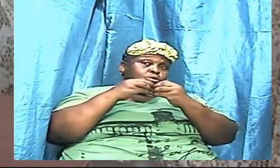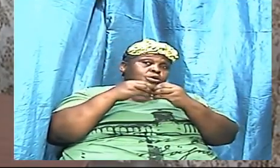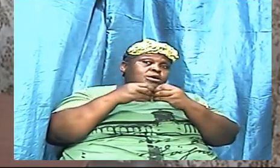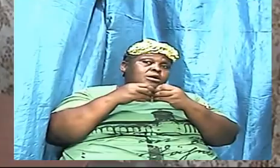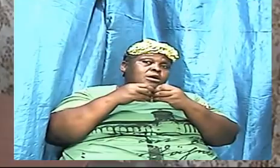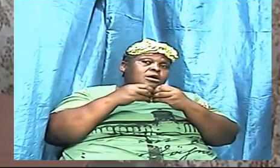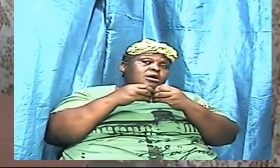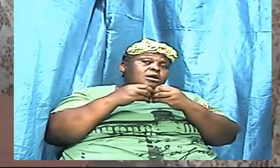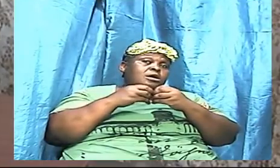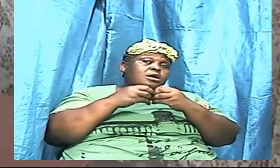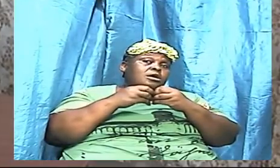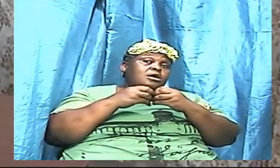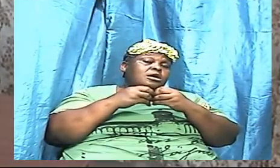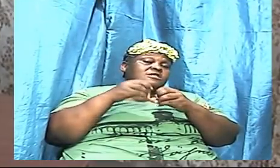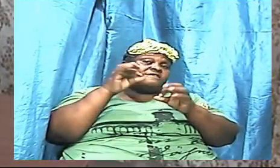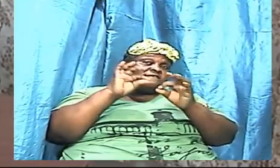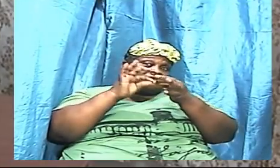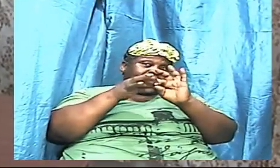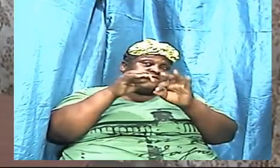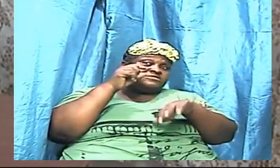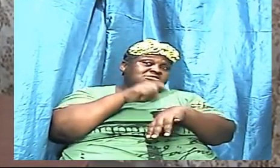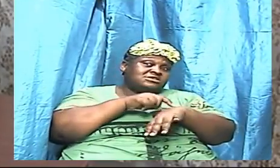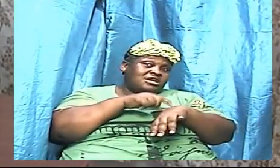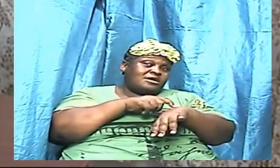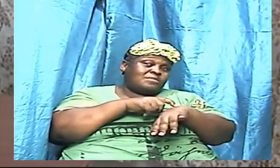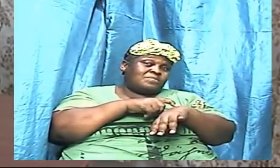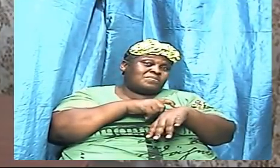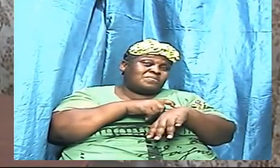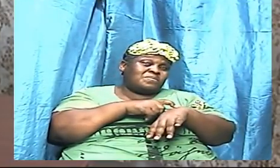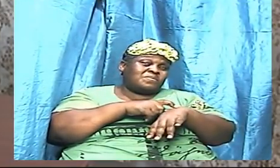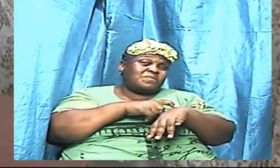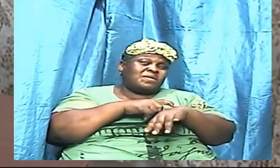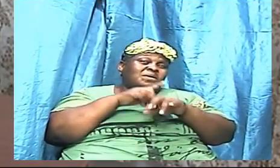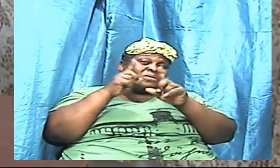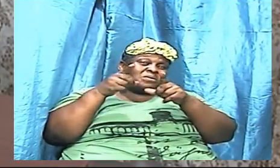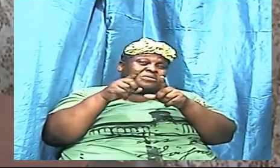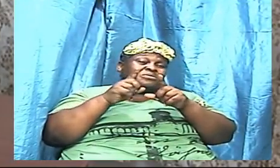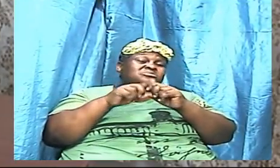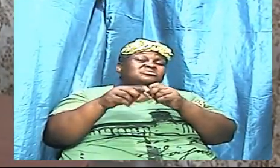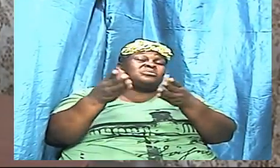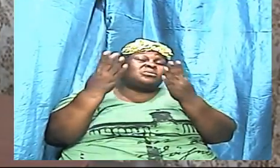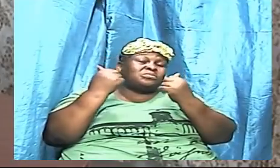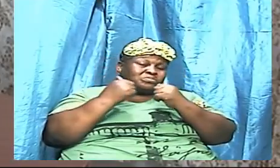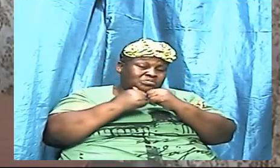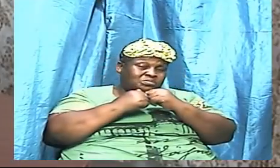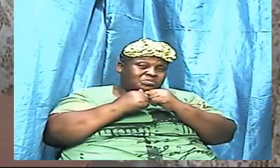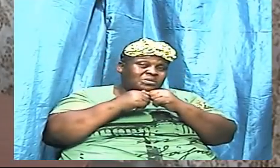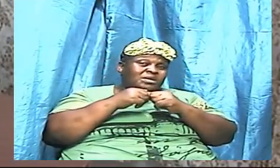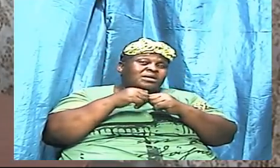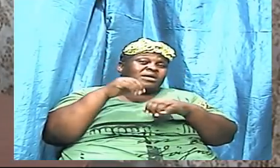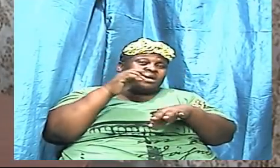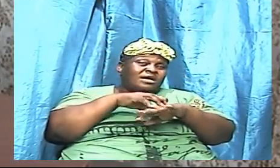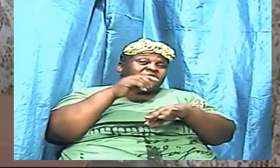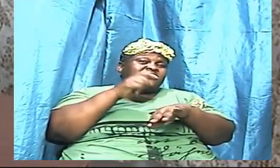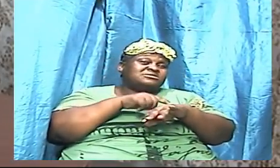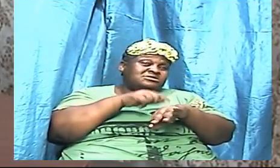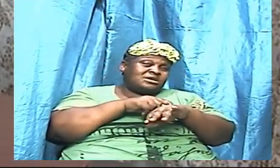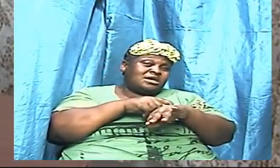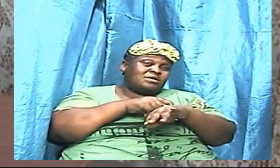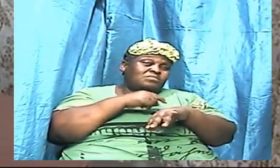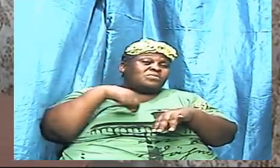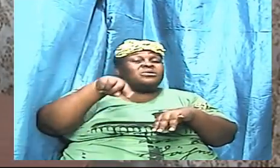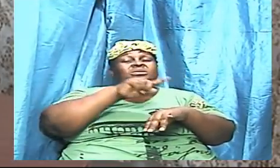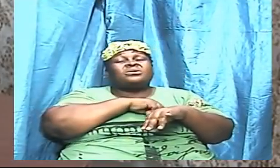the time we fix the time and it's going to get underway at the time that we begin